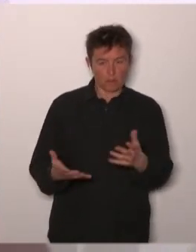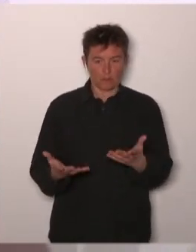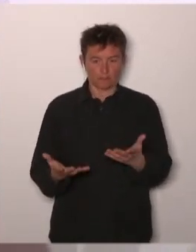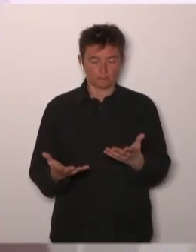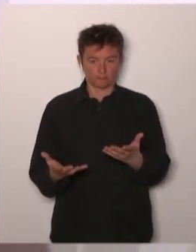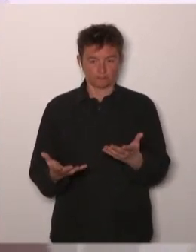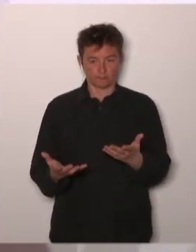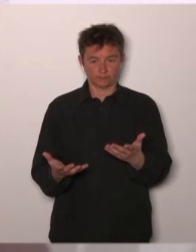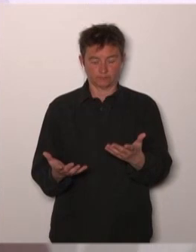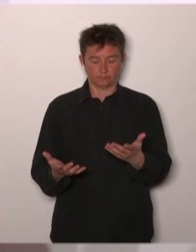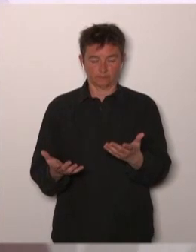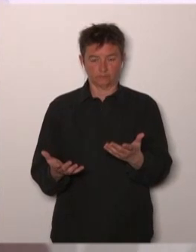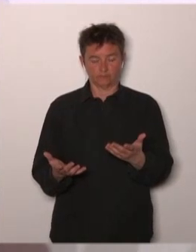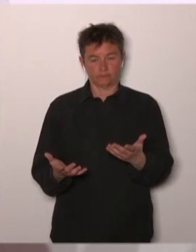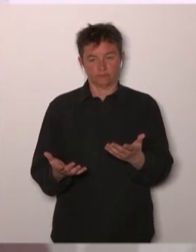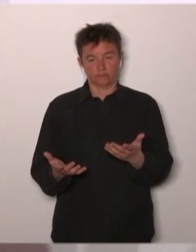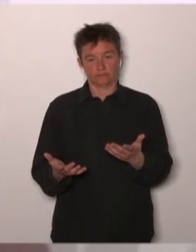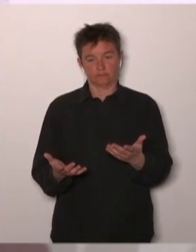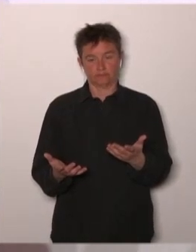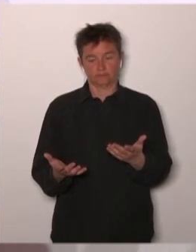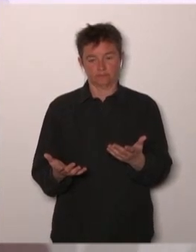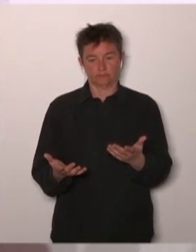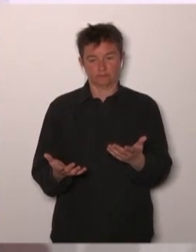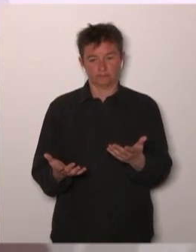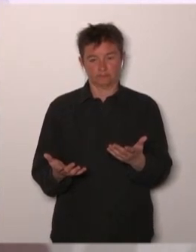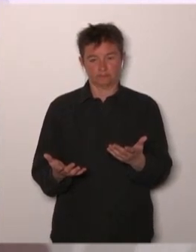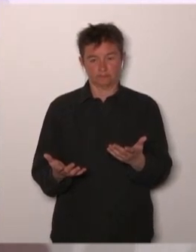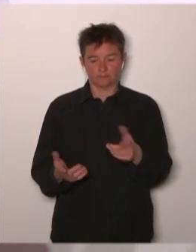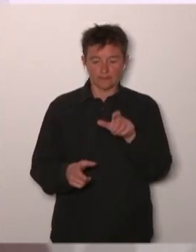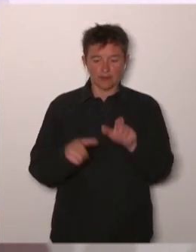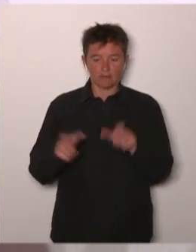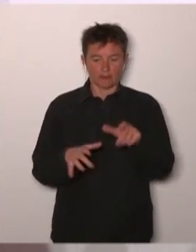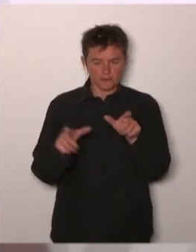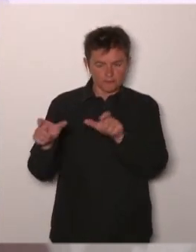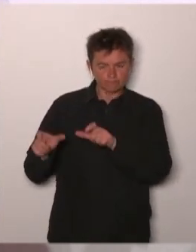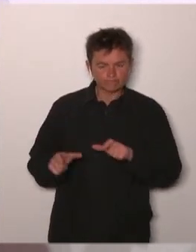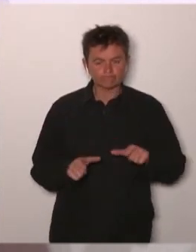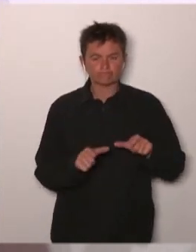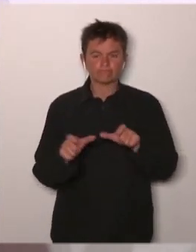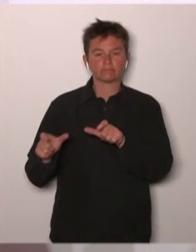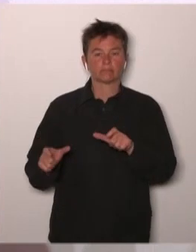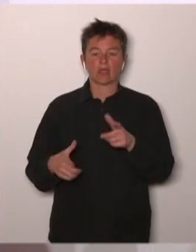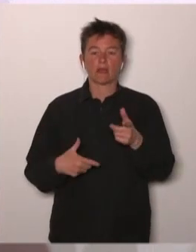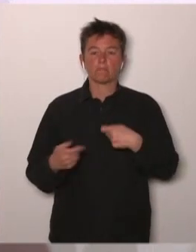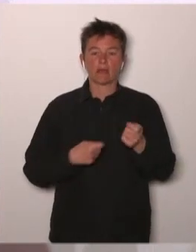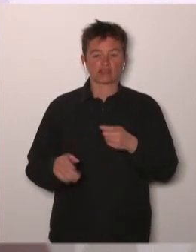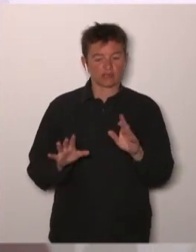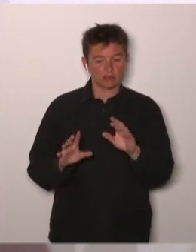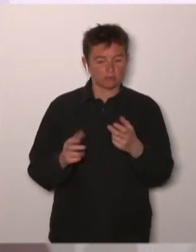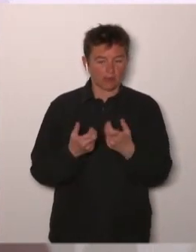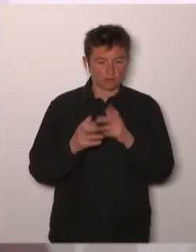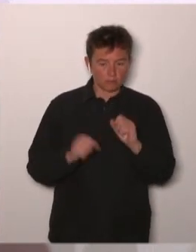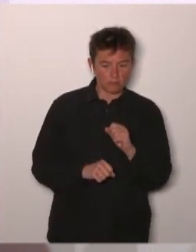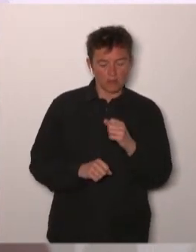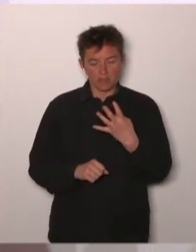what are the three four five questions that are really needed for access so that actually